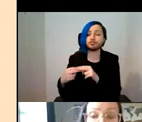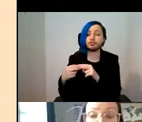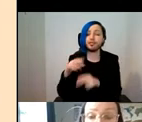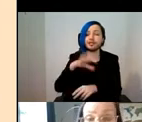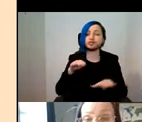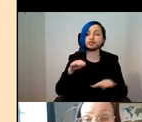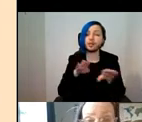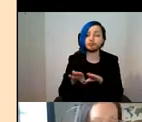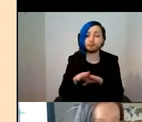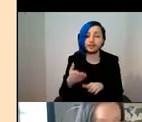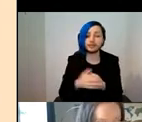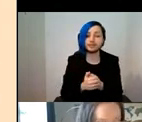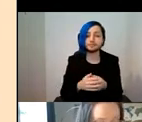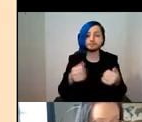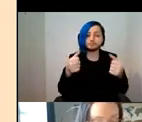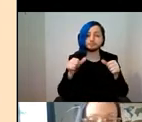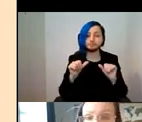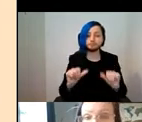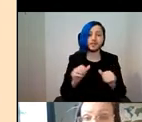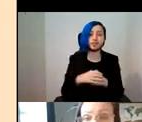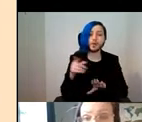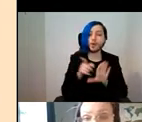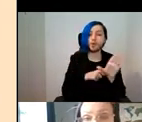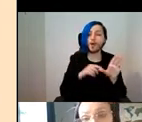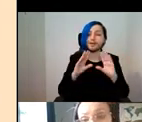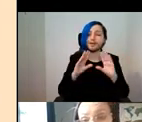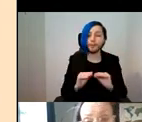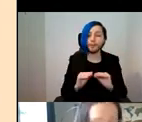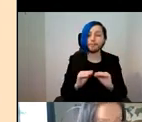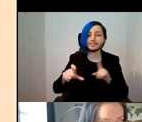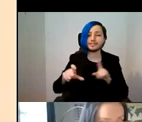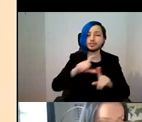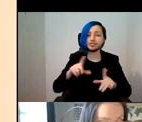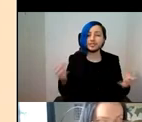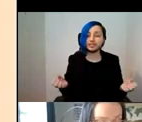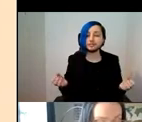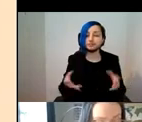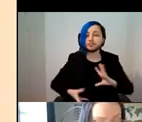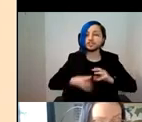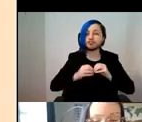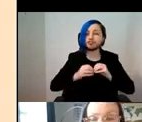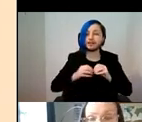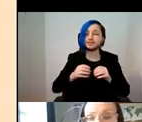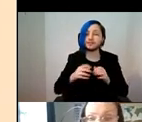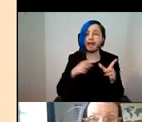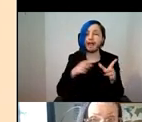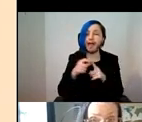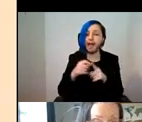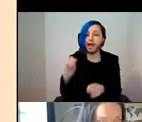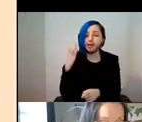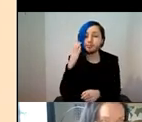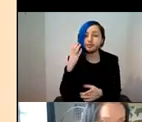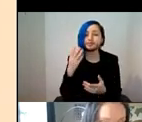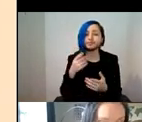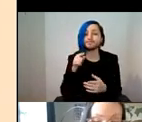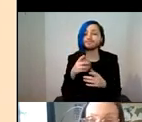Then we have Westop, which is a community generated mobile app informing on how to handle stop and search